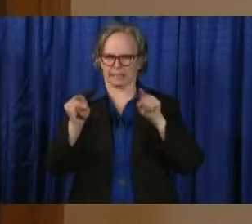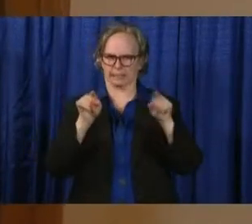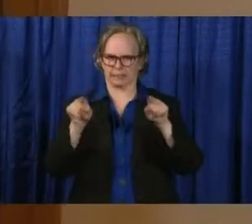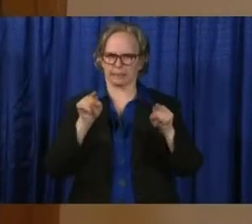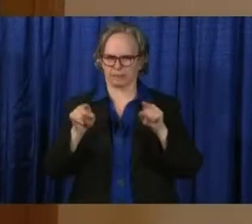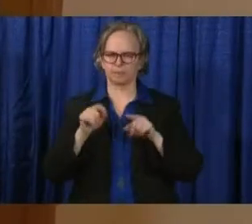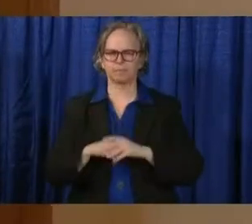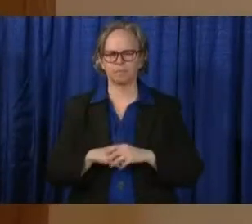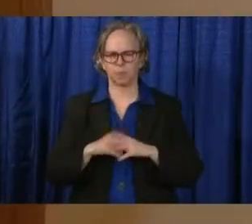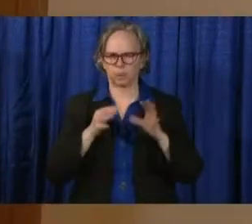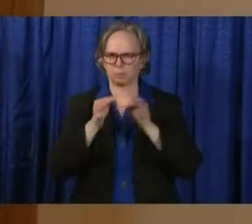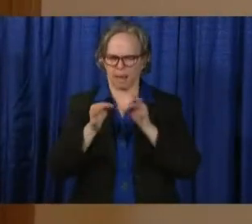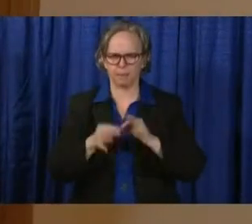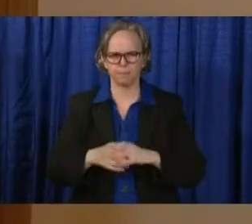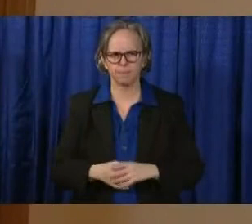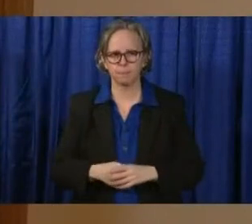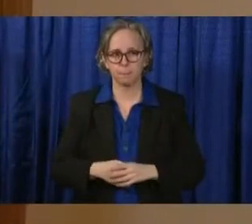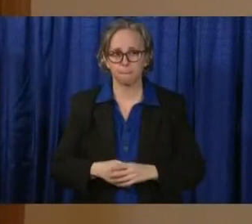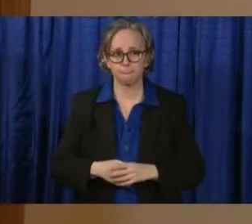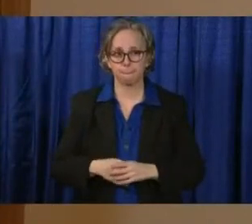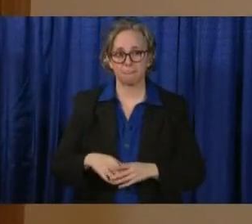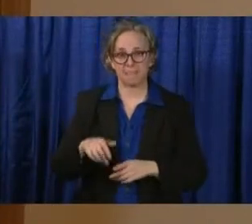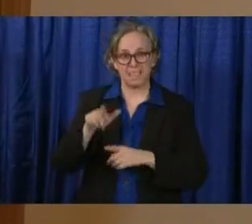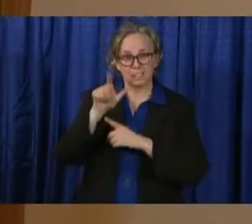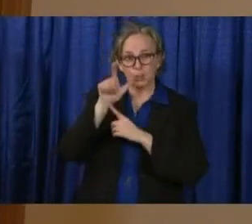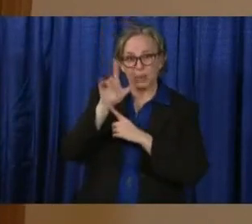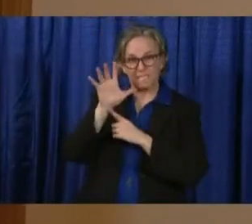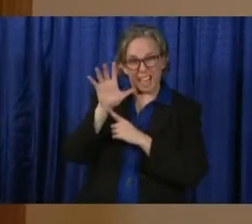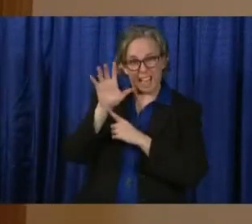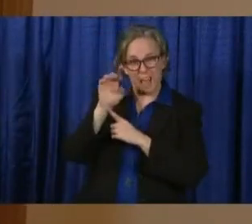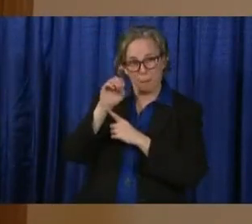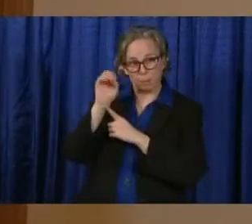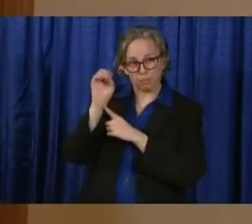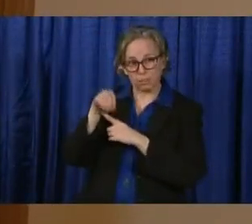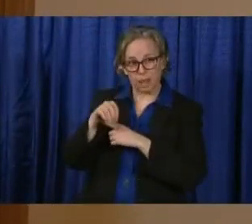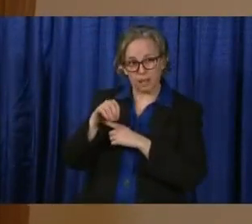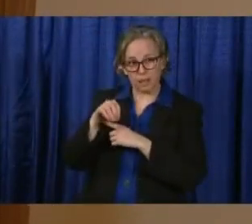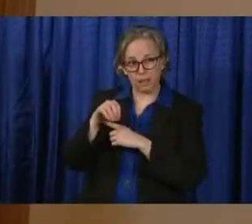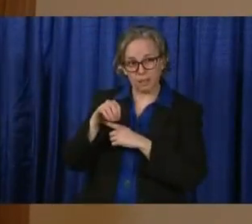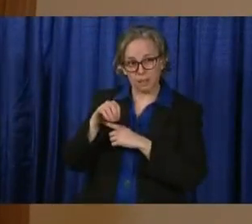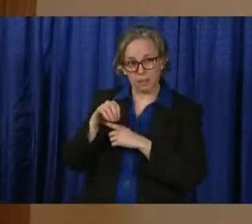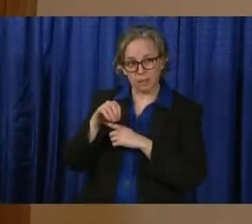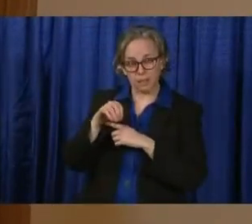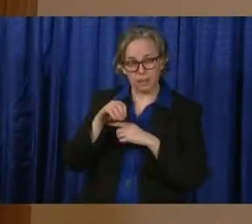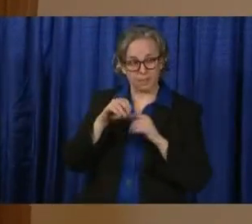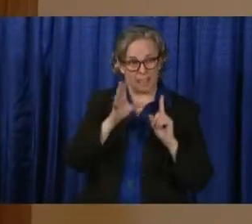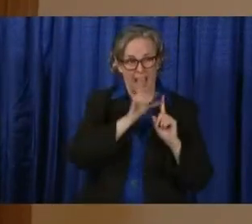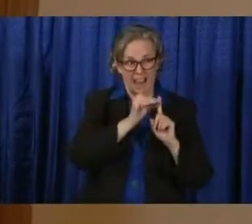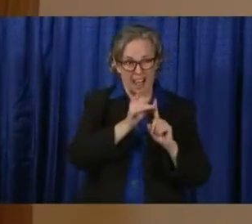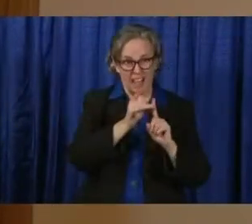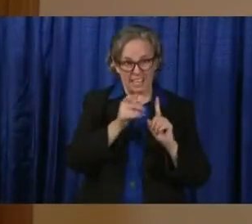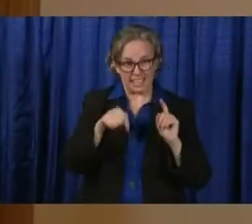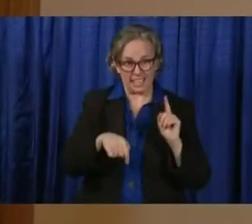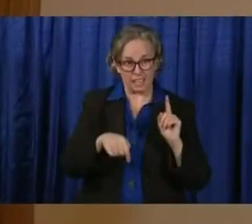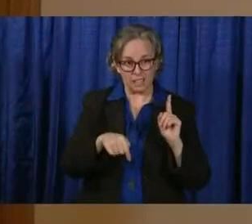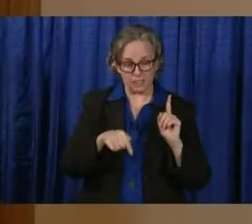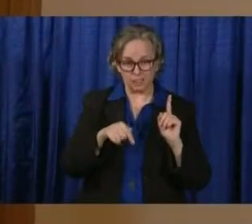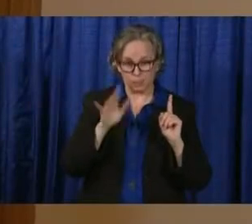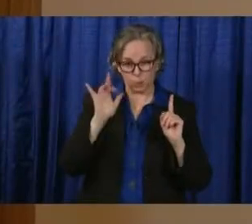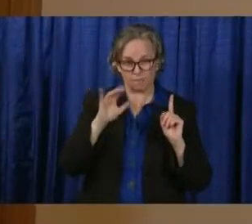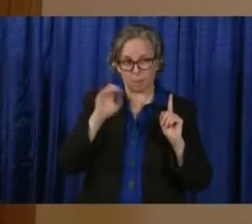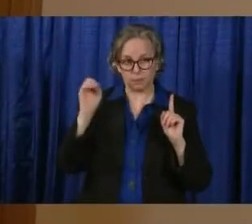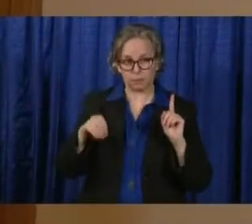25% of the cases that are being recorded in our database do not have